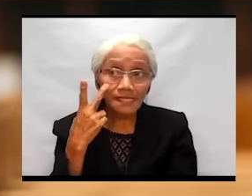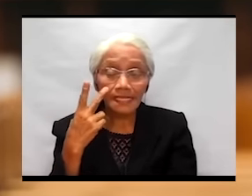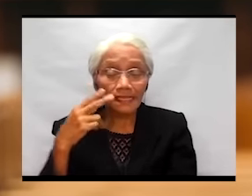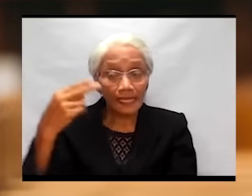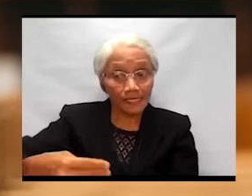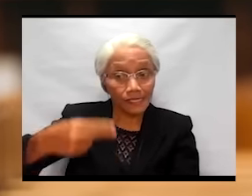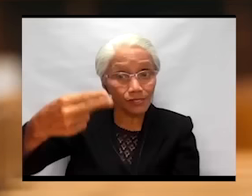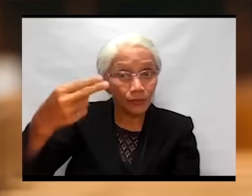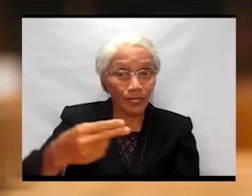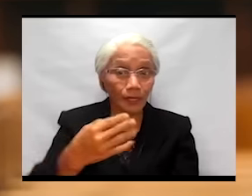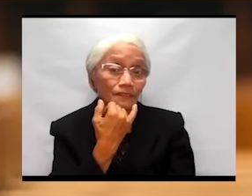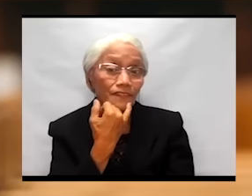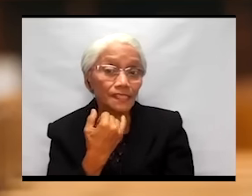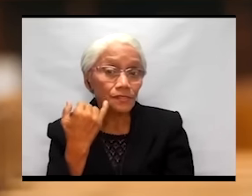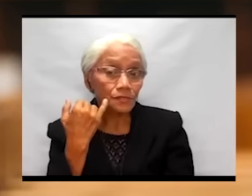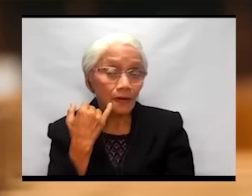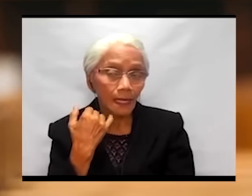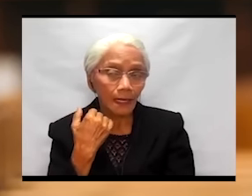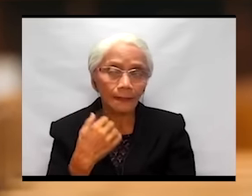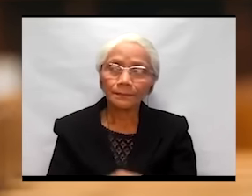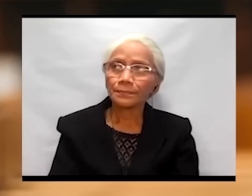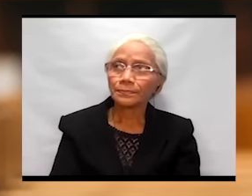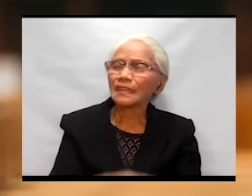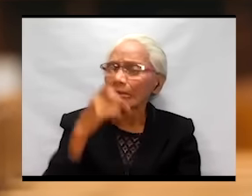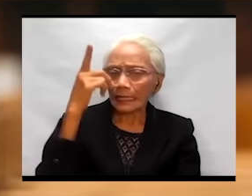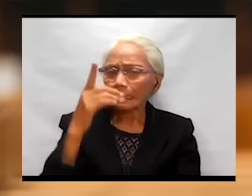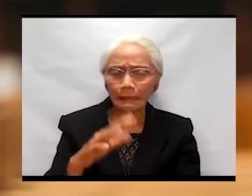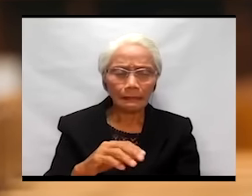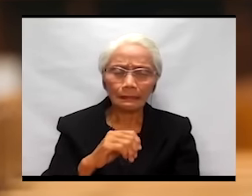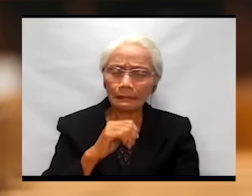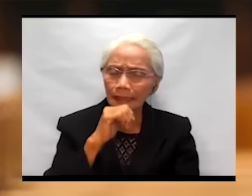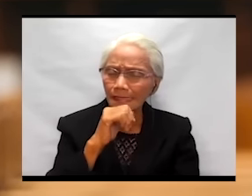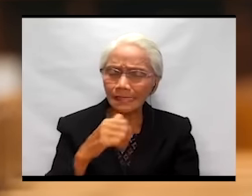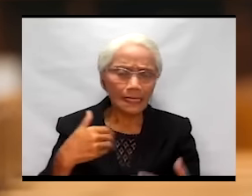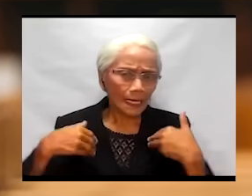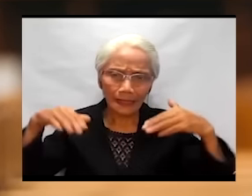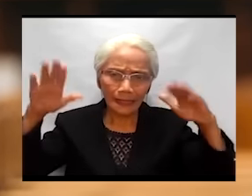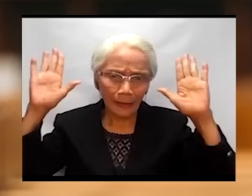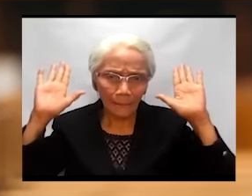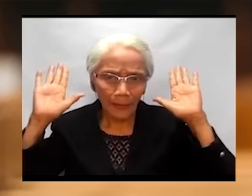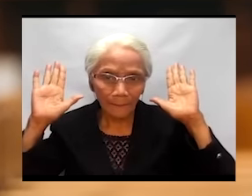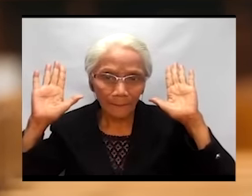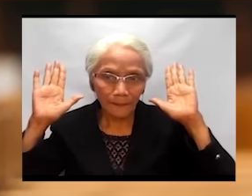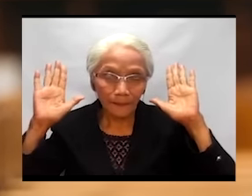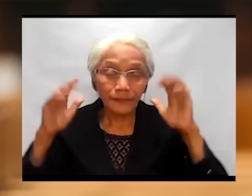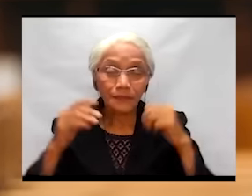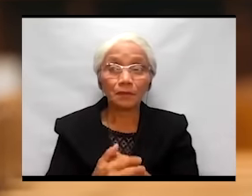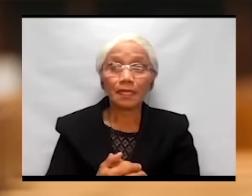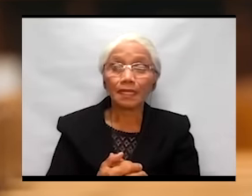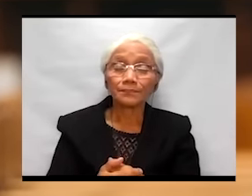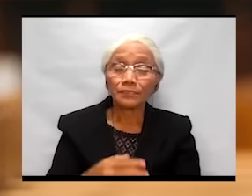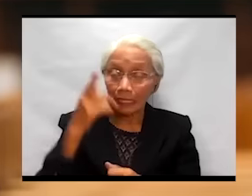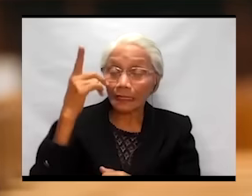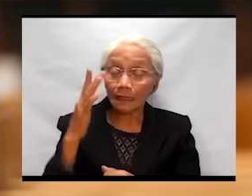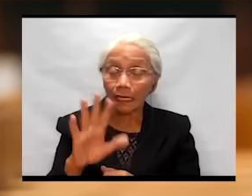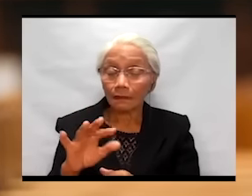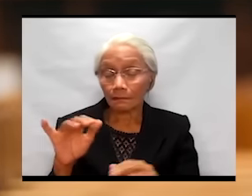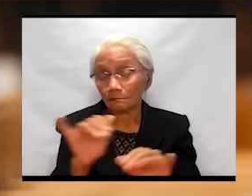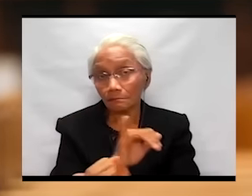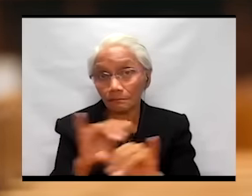God does not give up. Of course, God also, in His conversations with